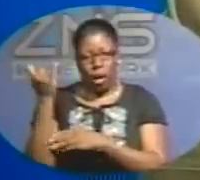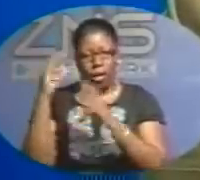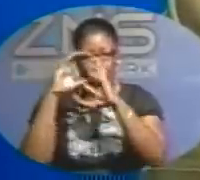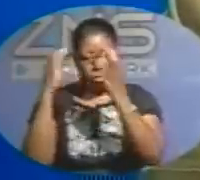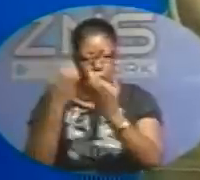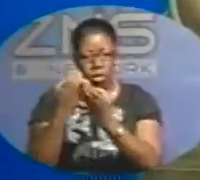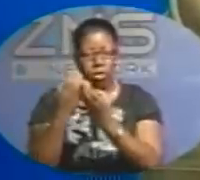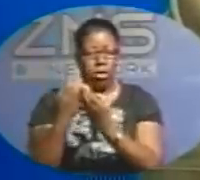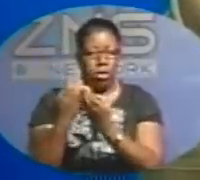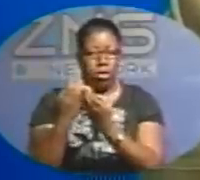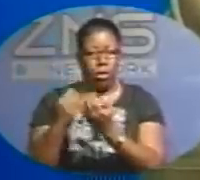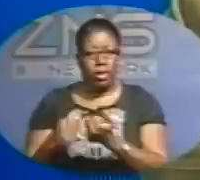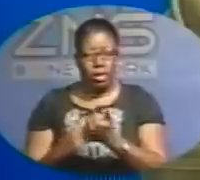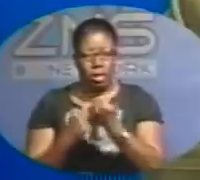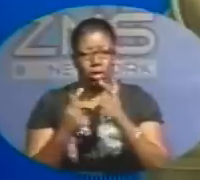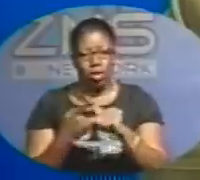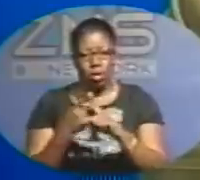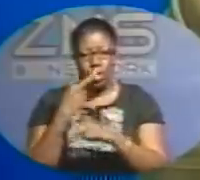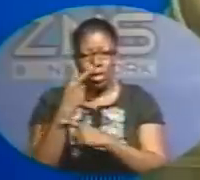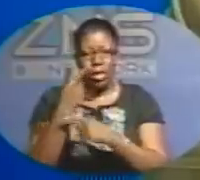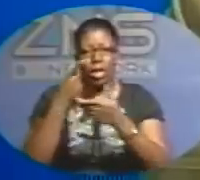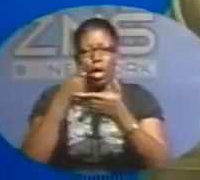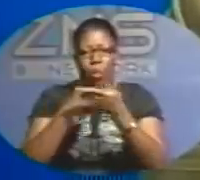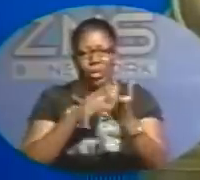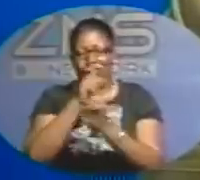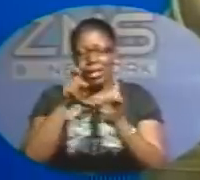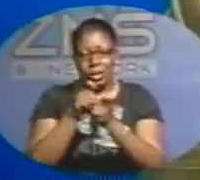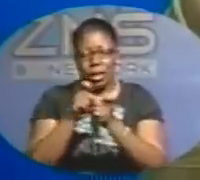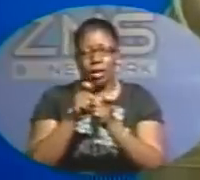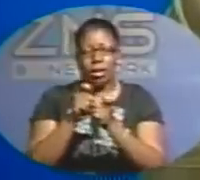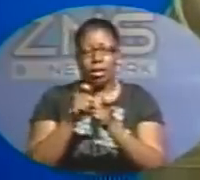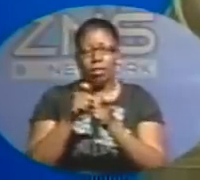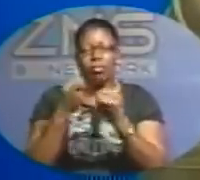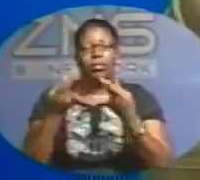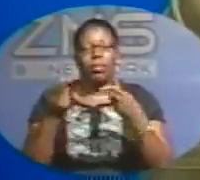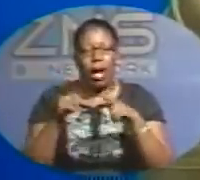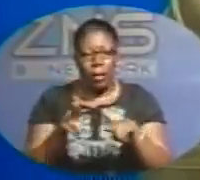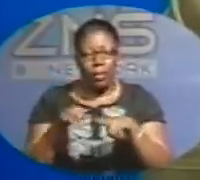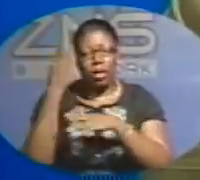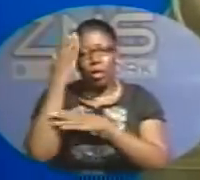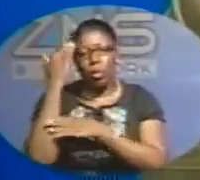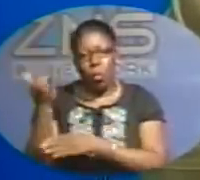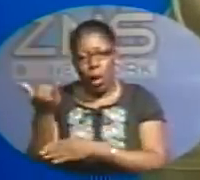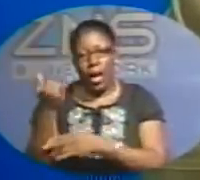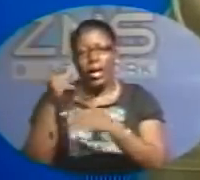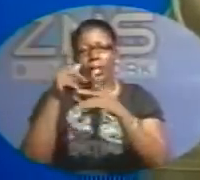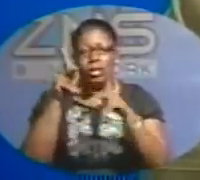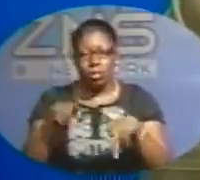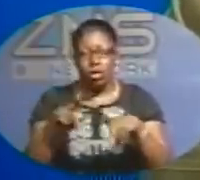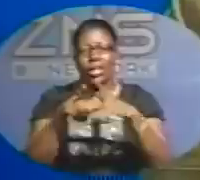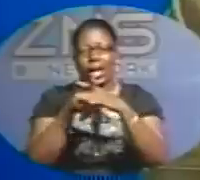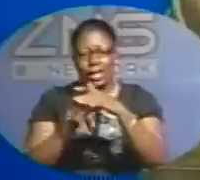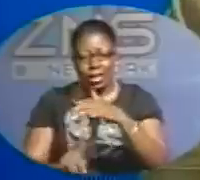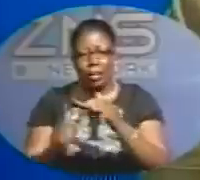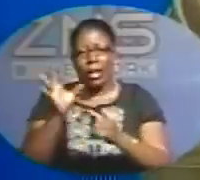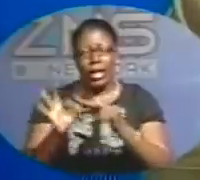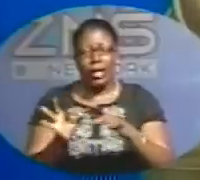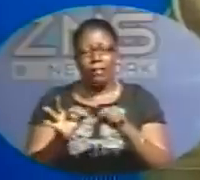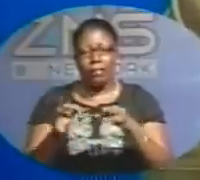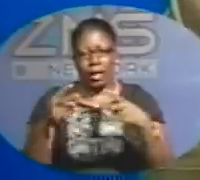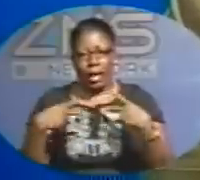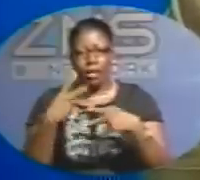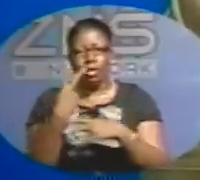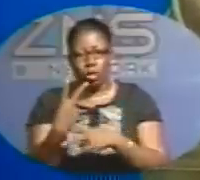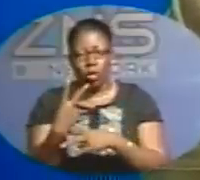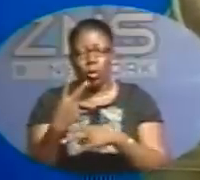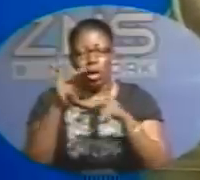an assistant commissioner to look into this matter because we need to know why this person escaped if he was being guarded or if